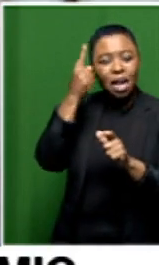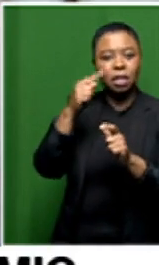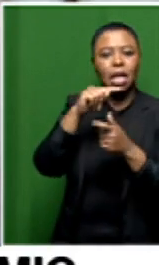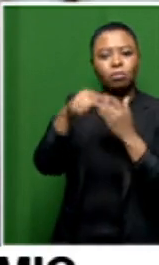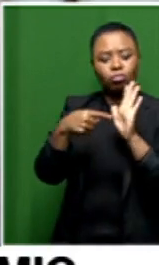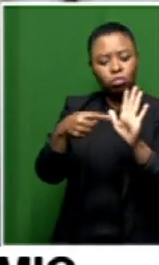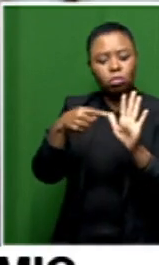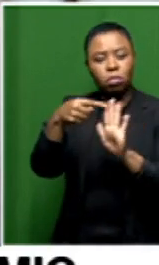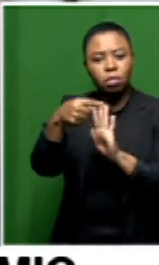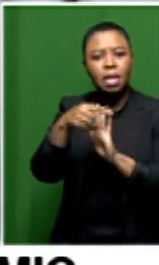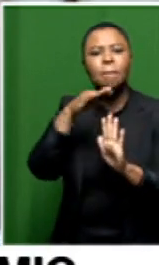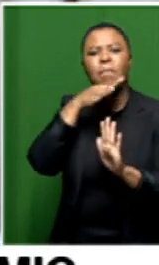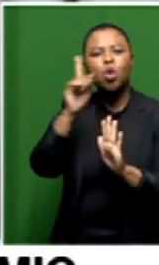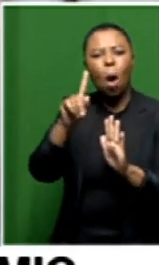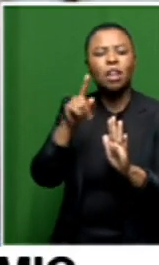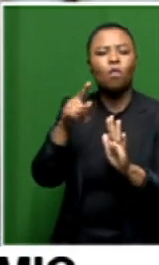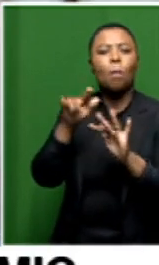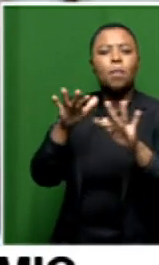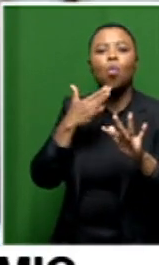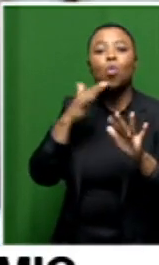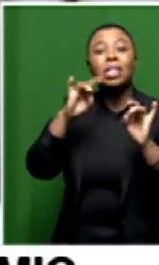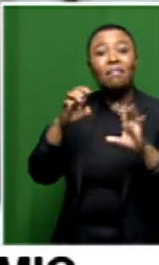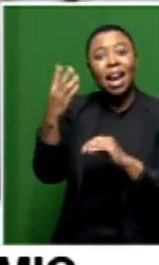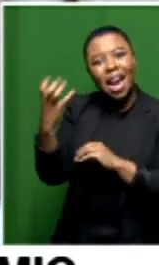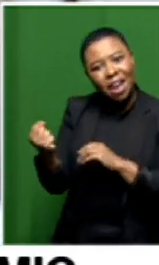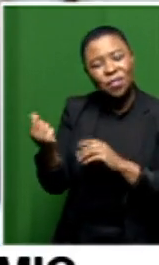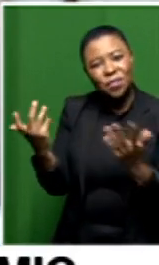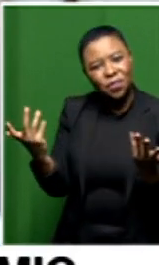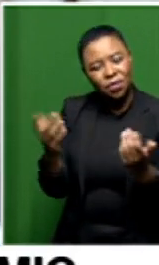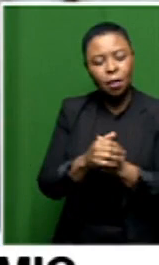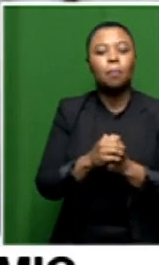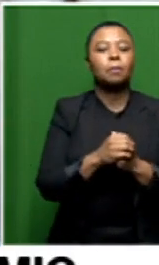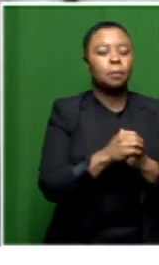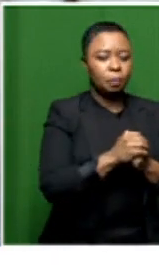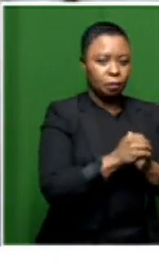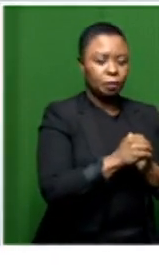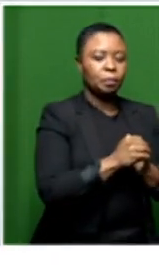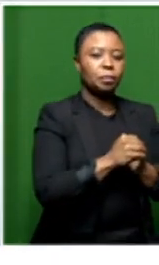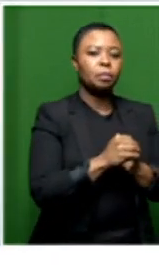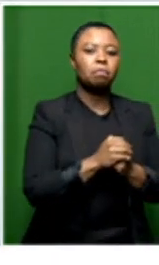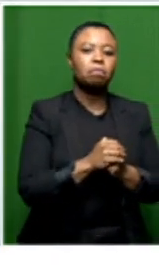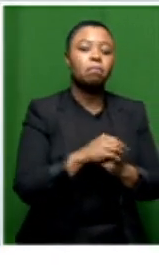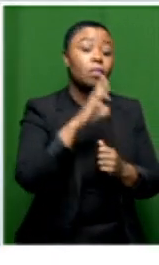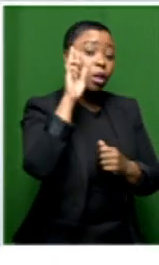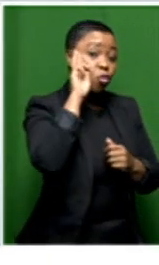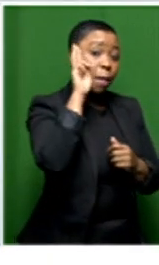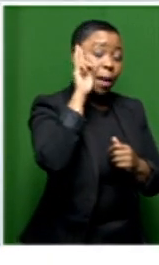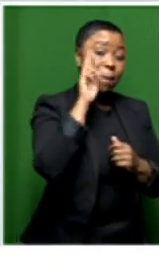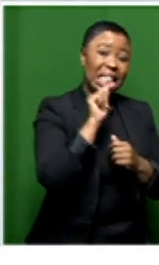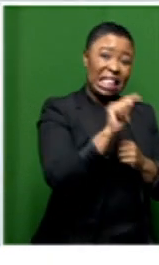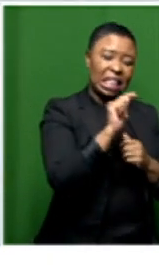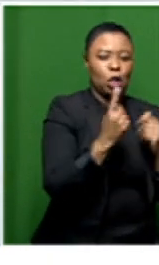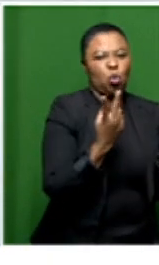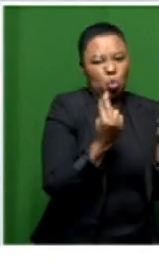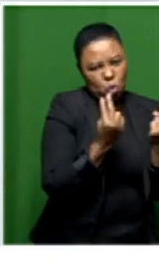means for those who may be suffering we must remember that this is a extremely new phenotype